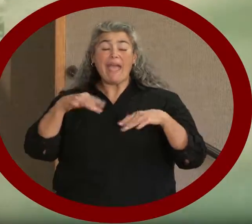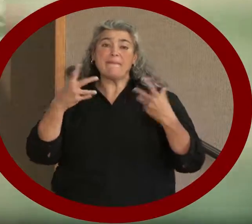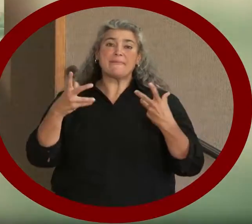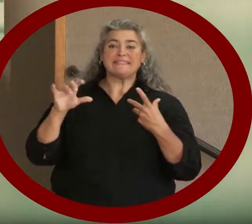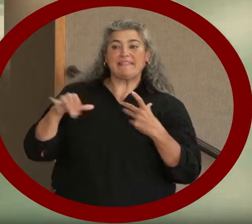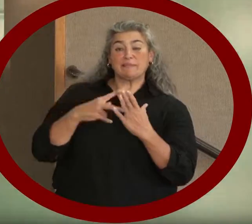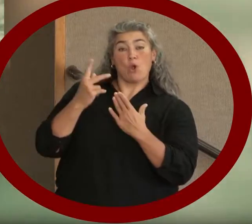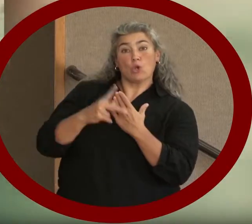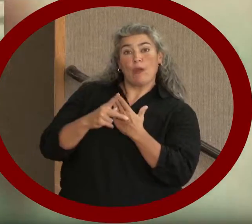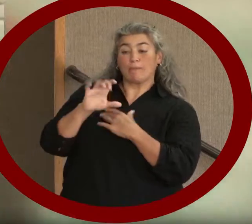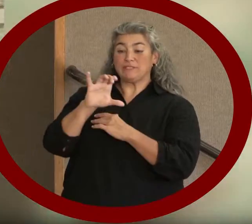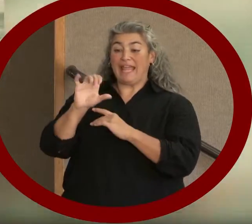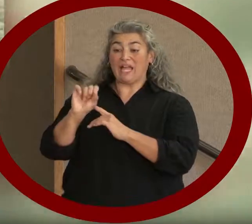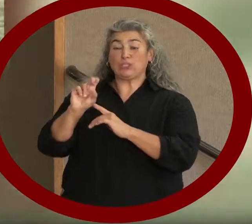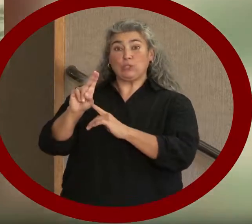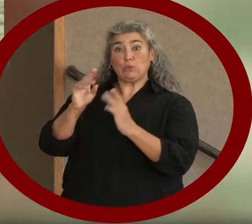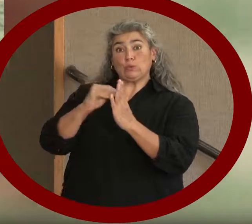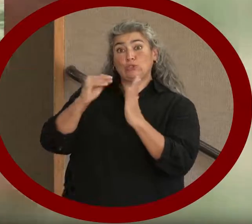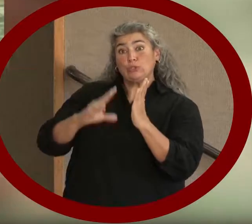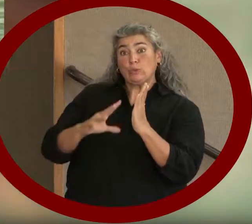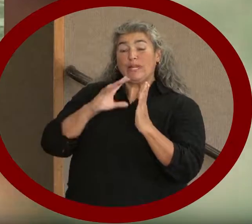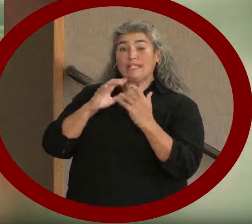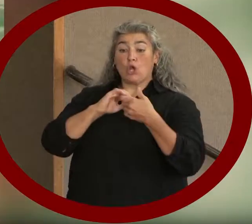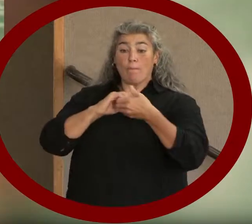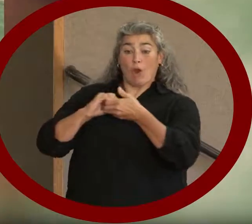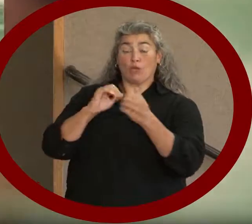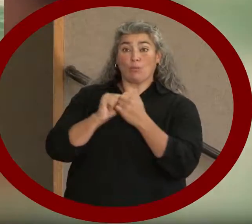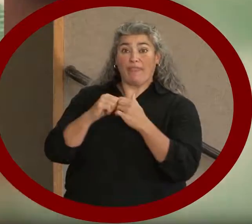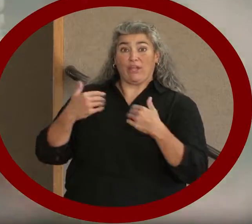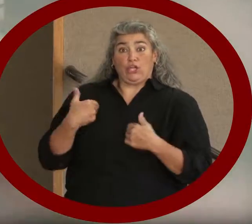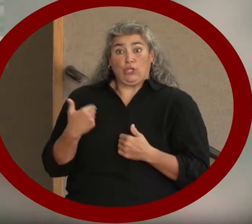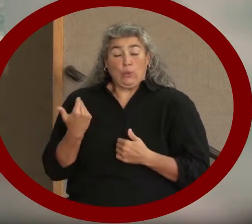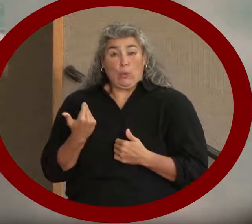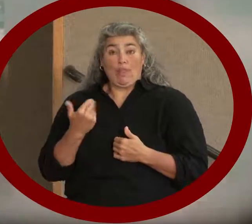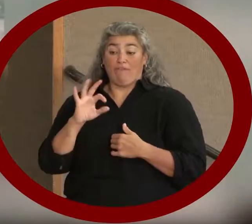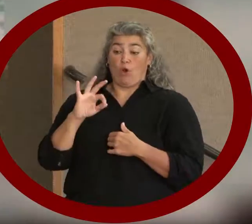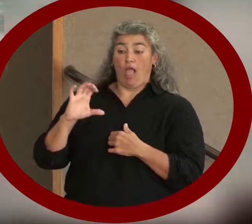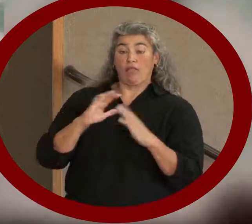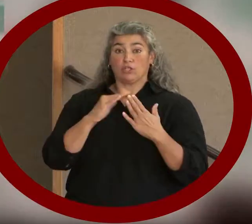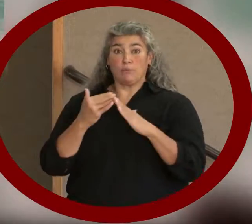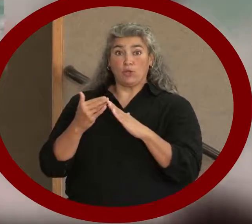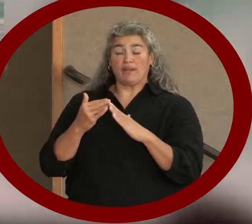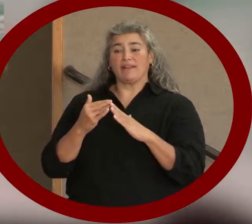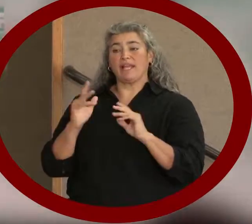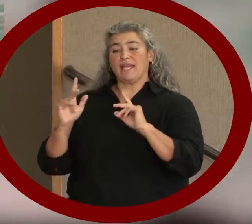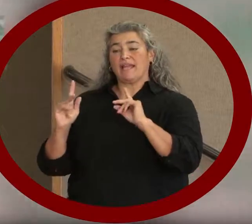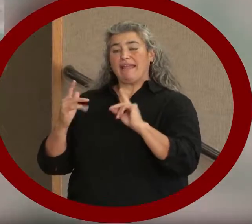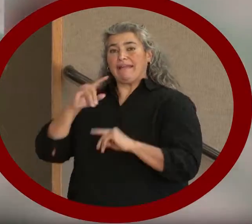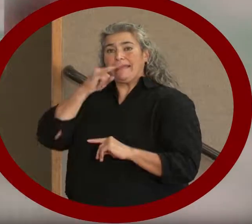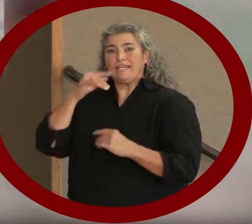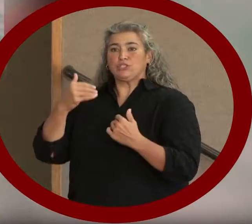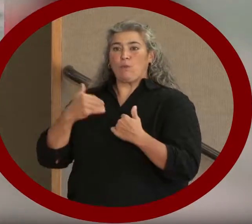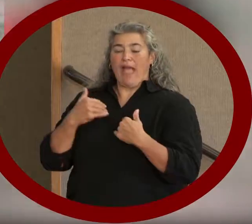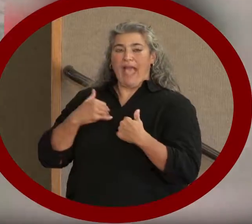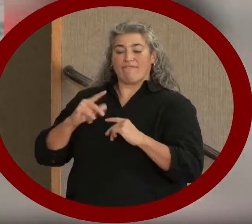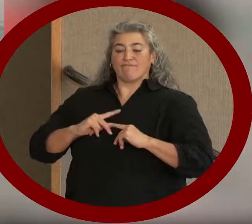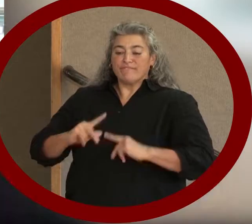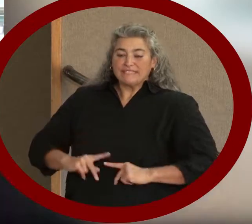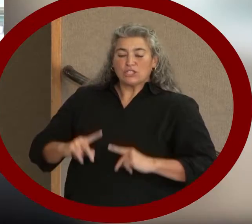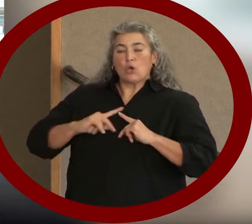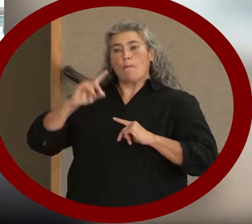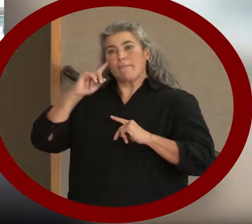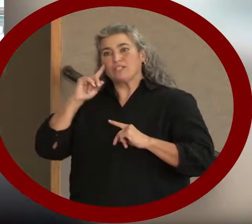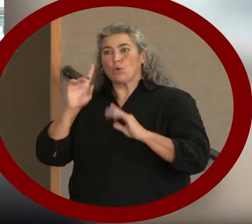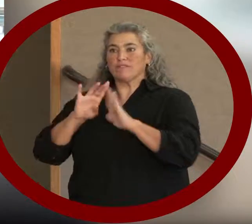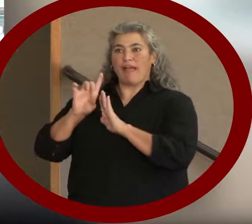CSU students are partnered with youth in the Fort Collins community with physical, mental, or developmental disabilities.